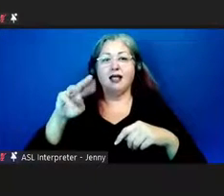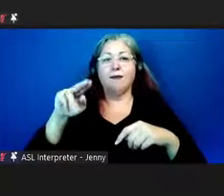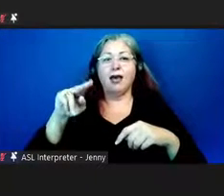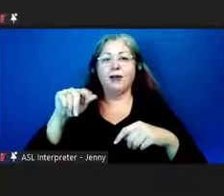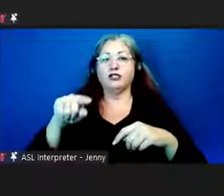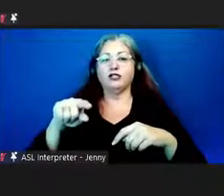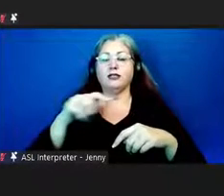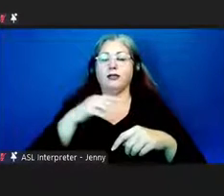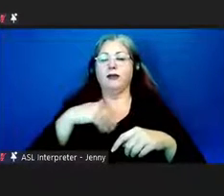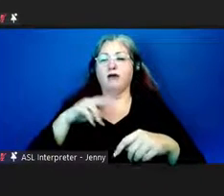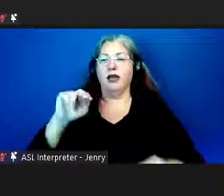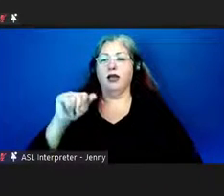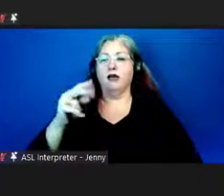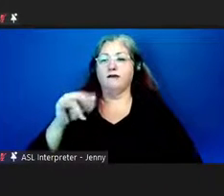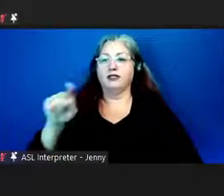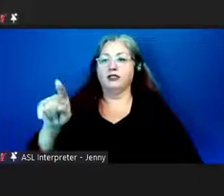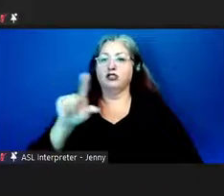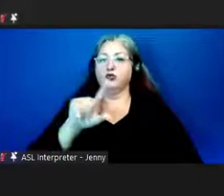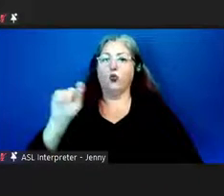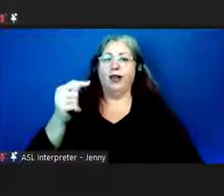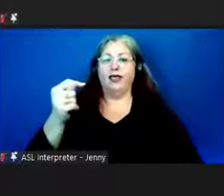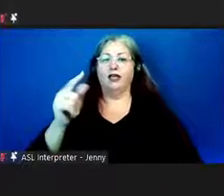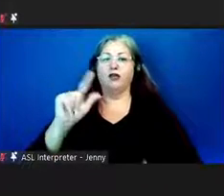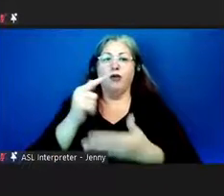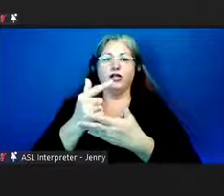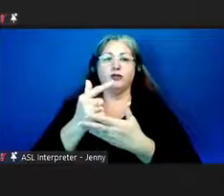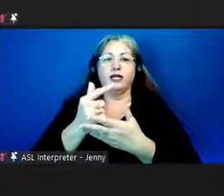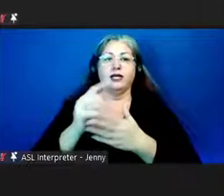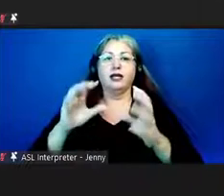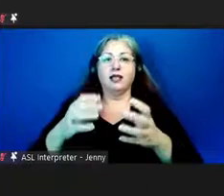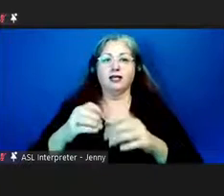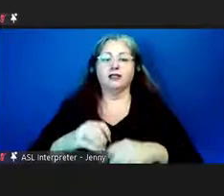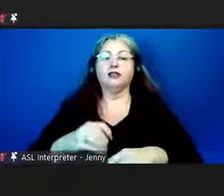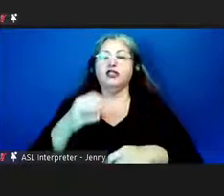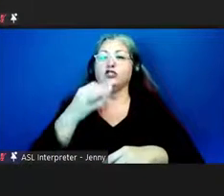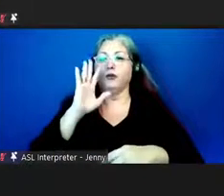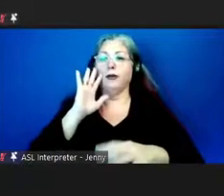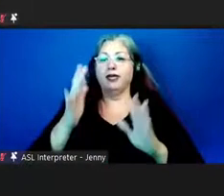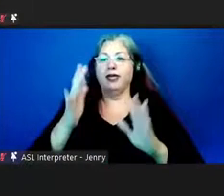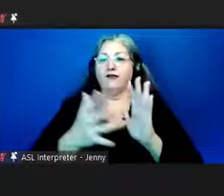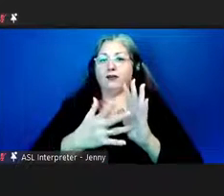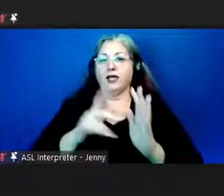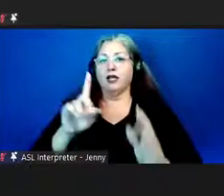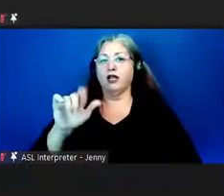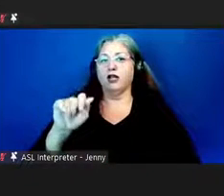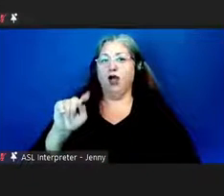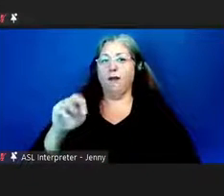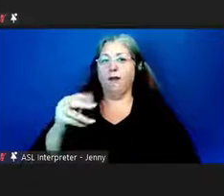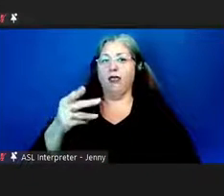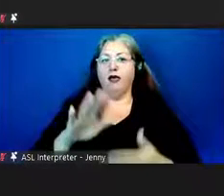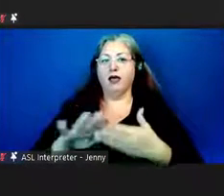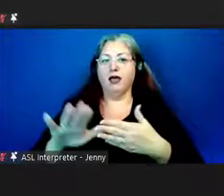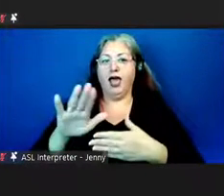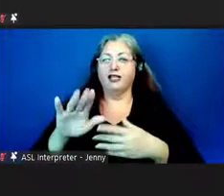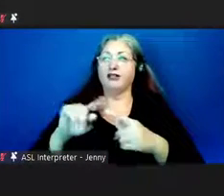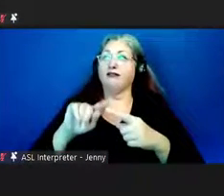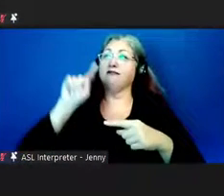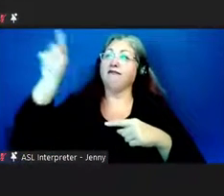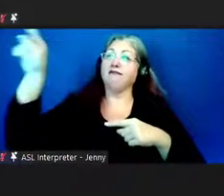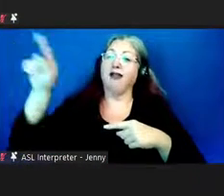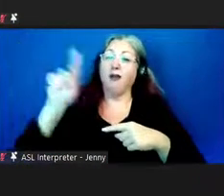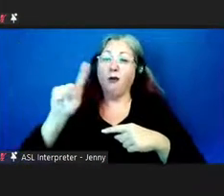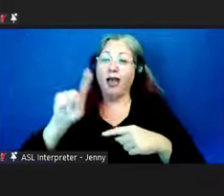member of Navahio's 20th graduating class, soon to be a freshman at Dartmouth College, a world away in New Hampshire.